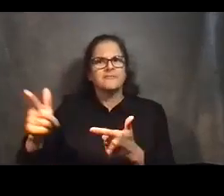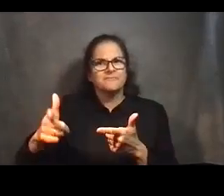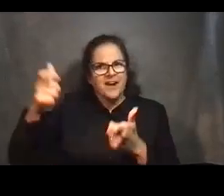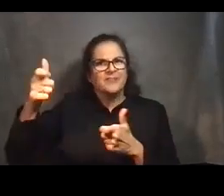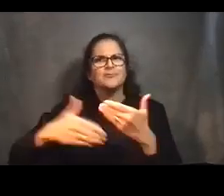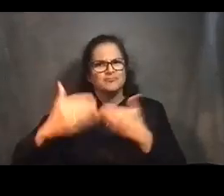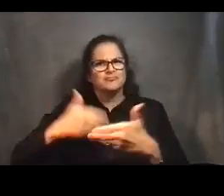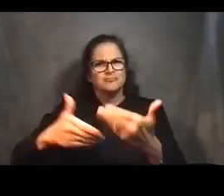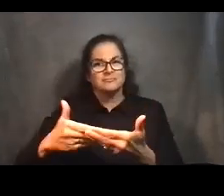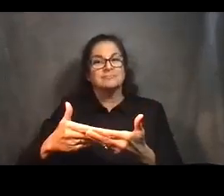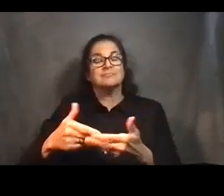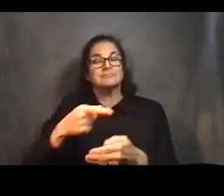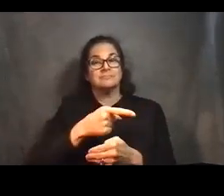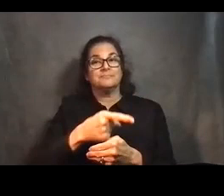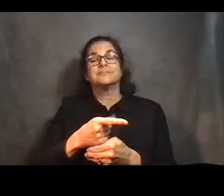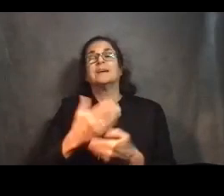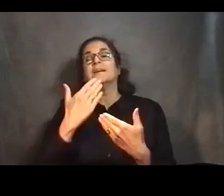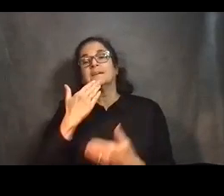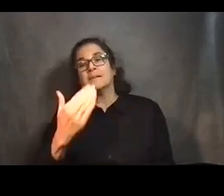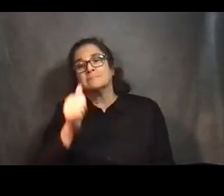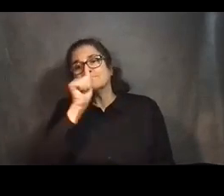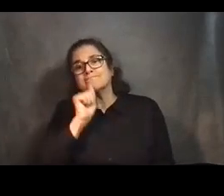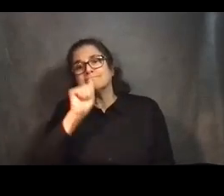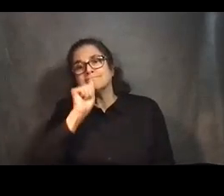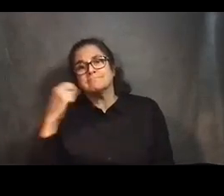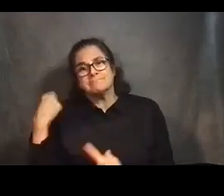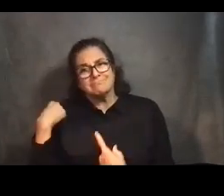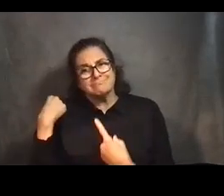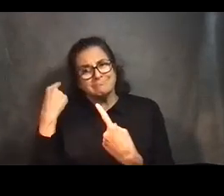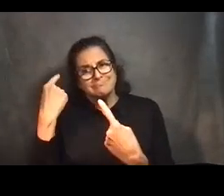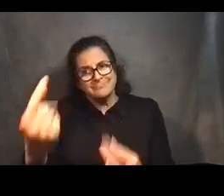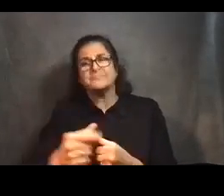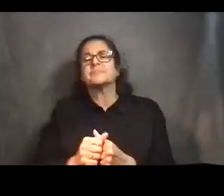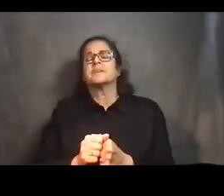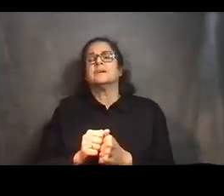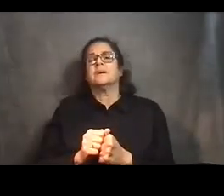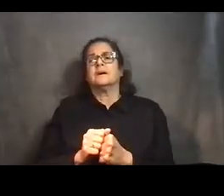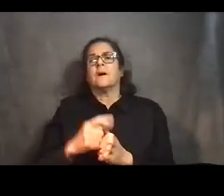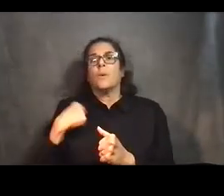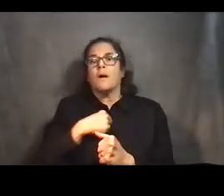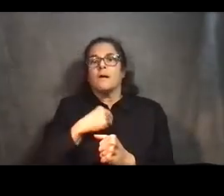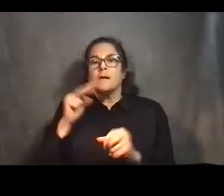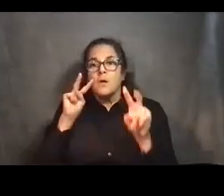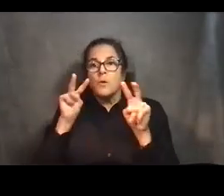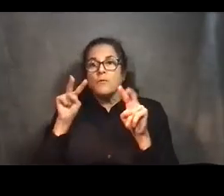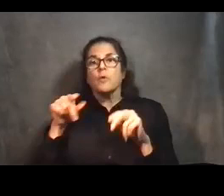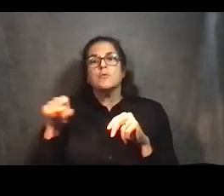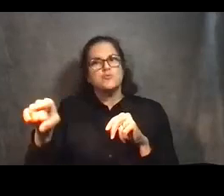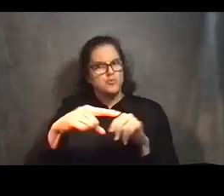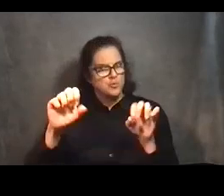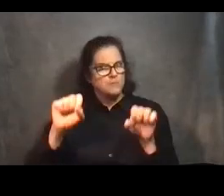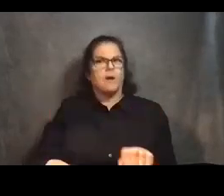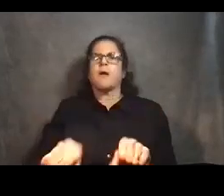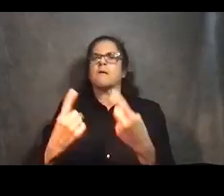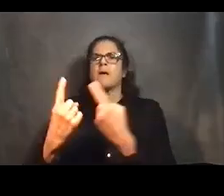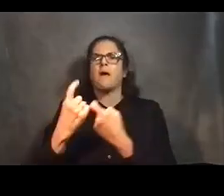So we, again, appreciate your patience with this project and look forward to questions that you have tonight. Feel free to reach out to